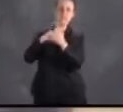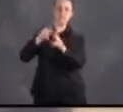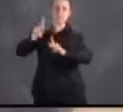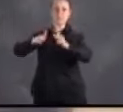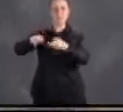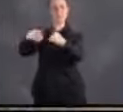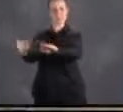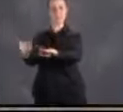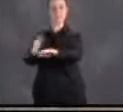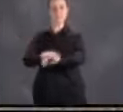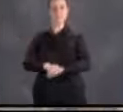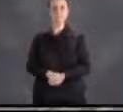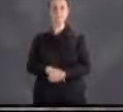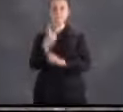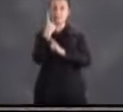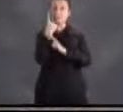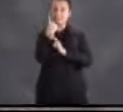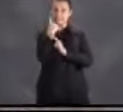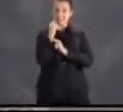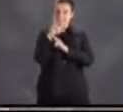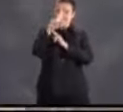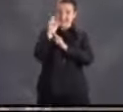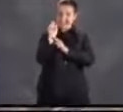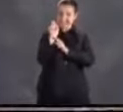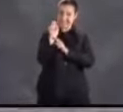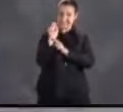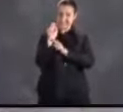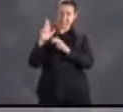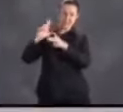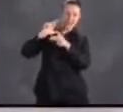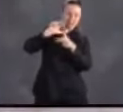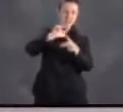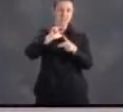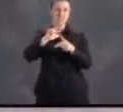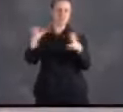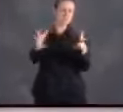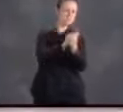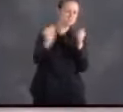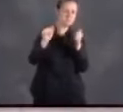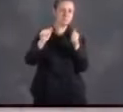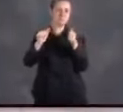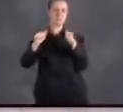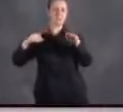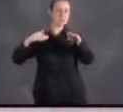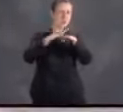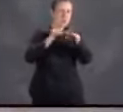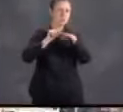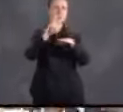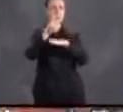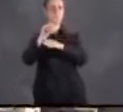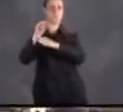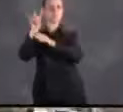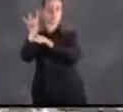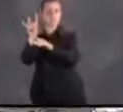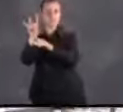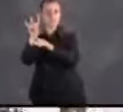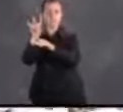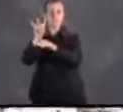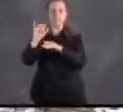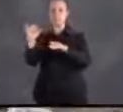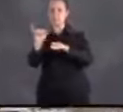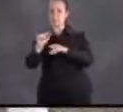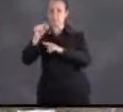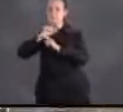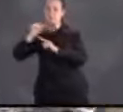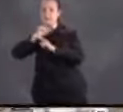More recently, Hurricane Ike devastated the Gulf Coast in 2008 along a path very similar to that of